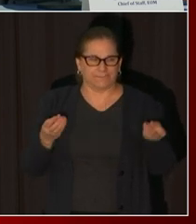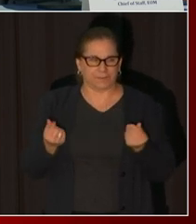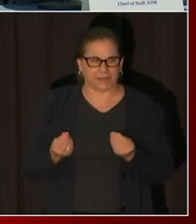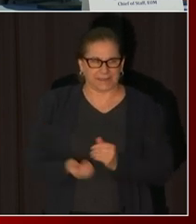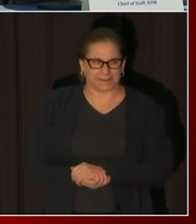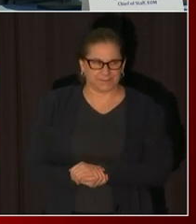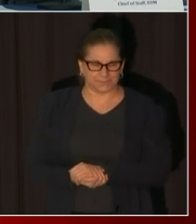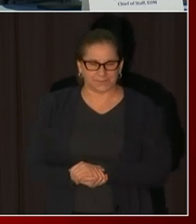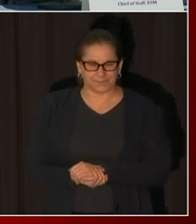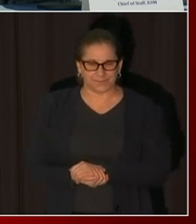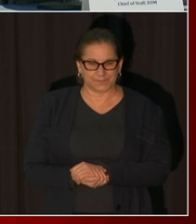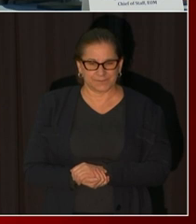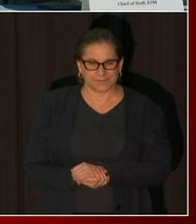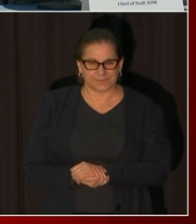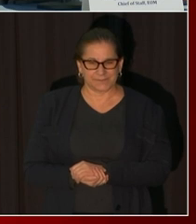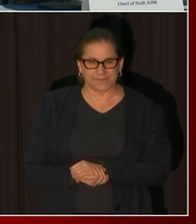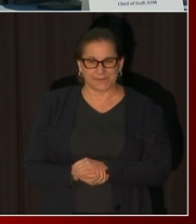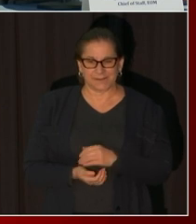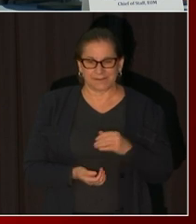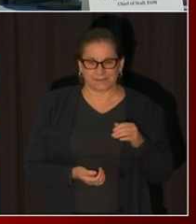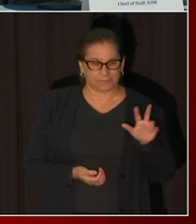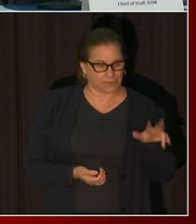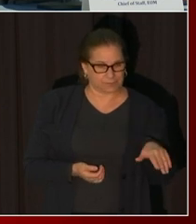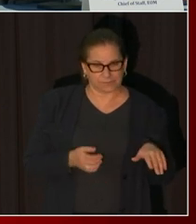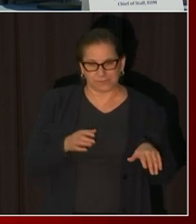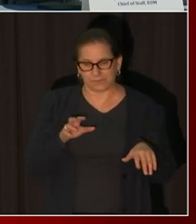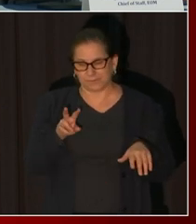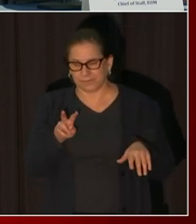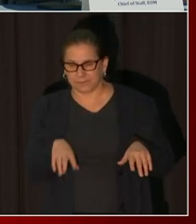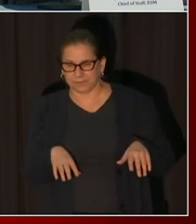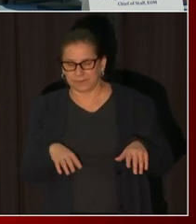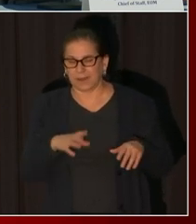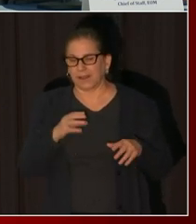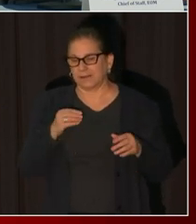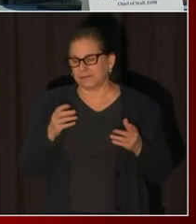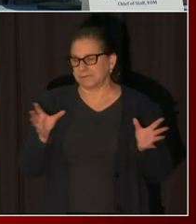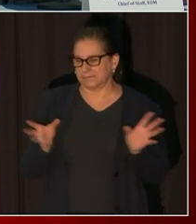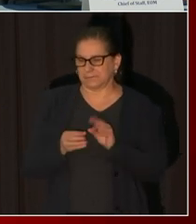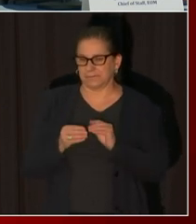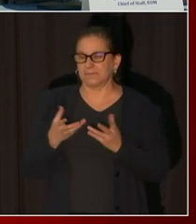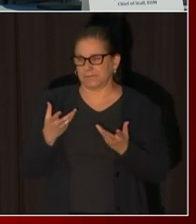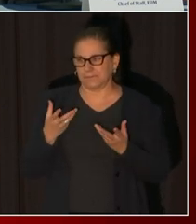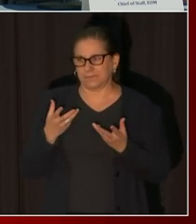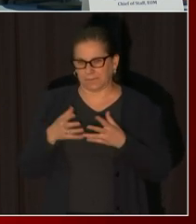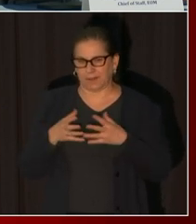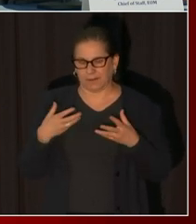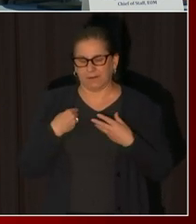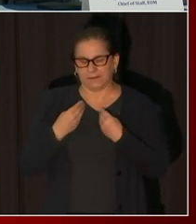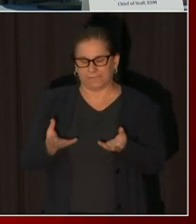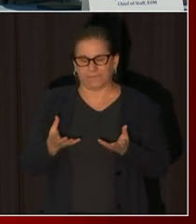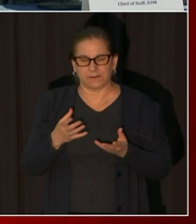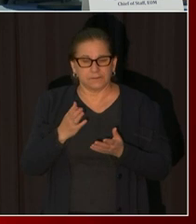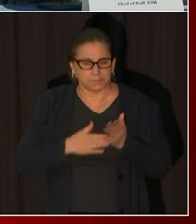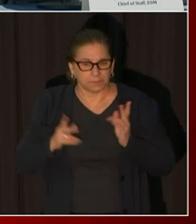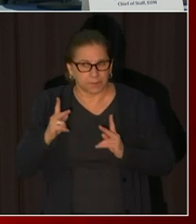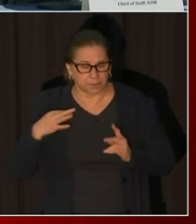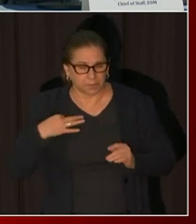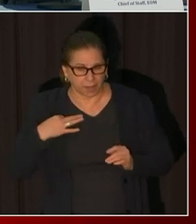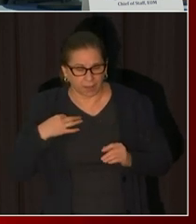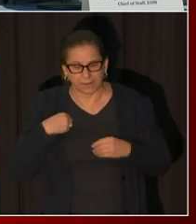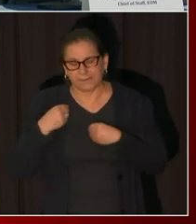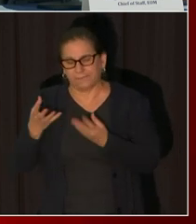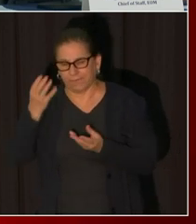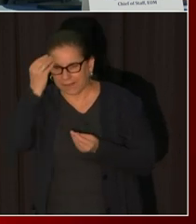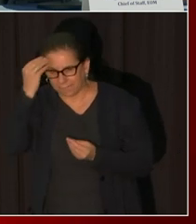provide a little bit more information in order to complete their application and so we're in the process of working with the businesses the cdfis